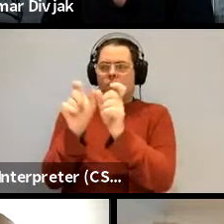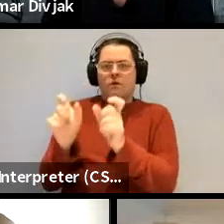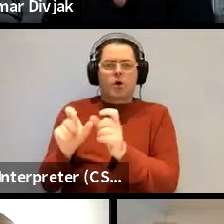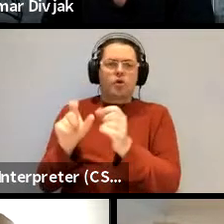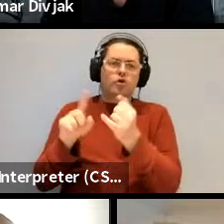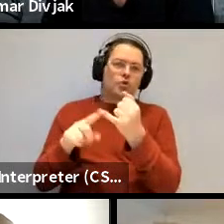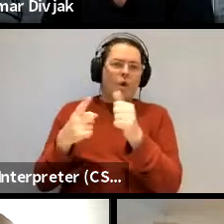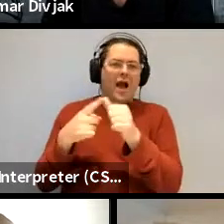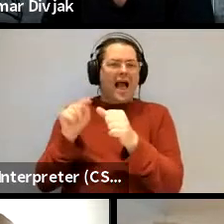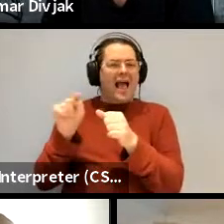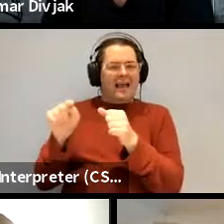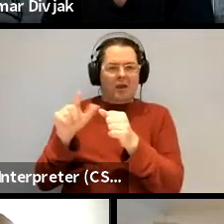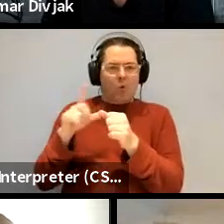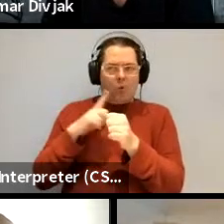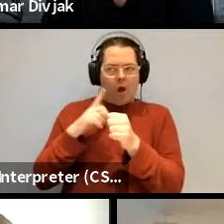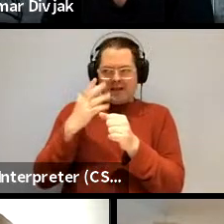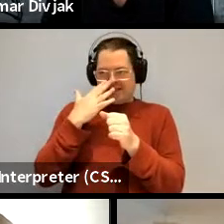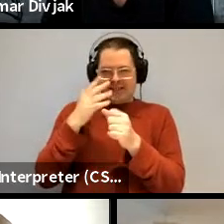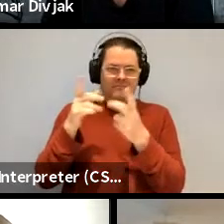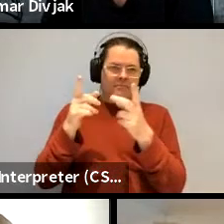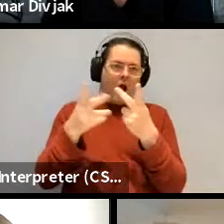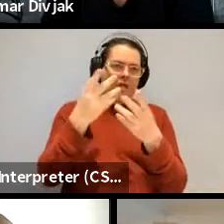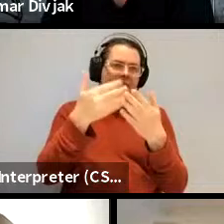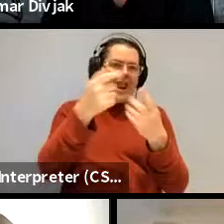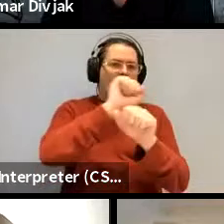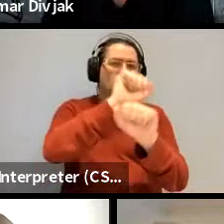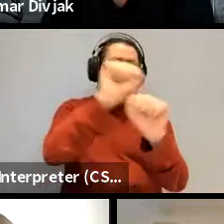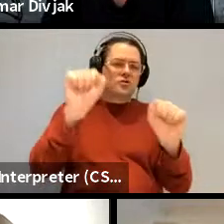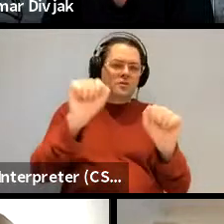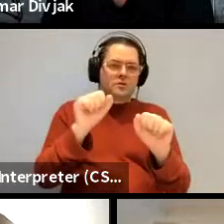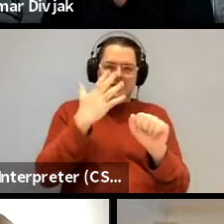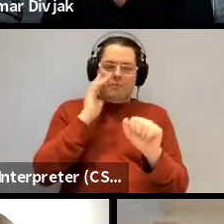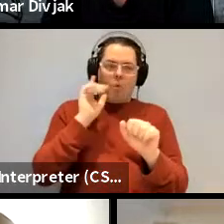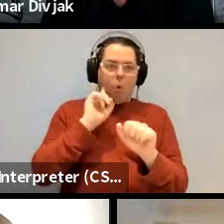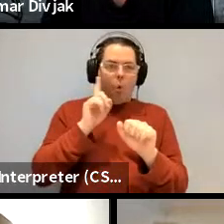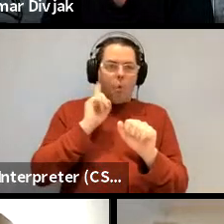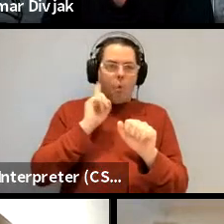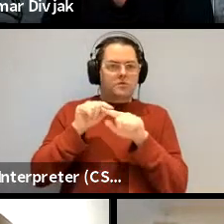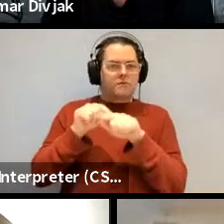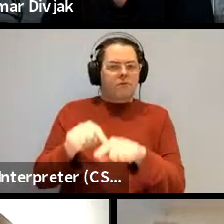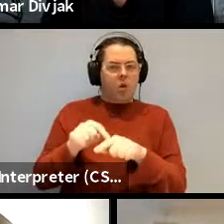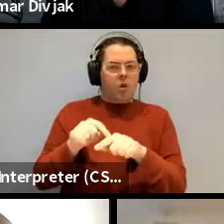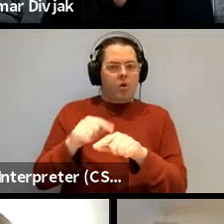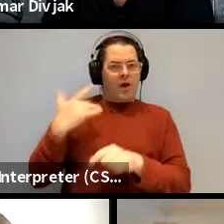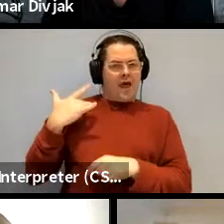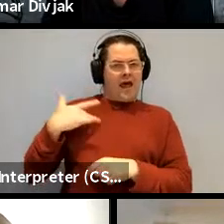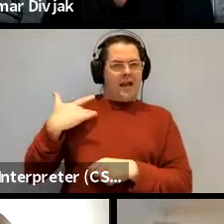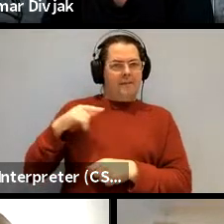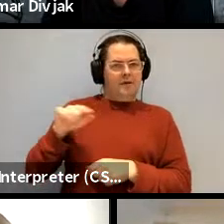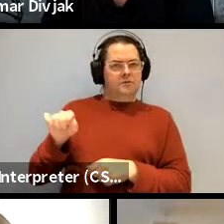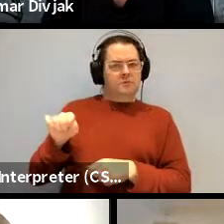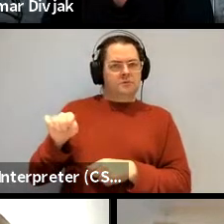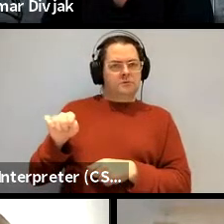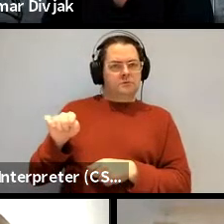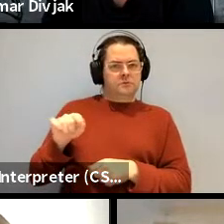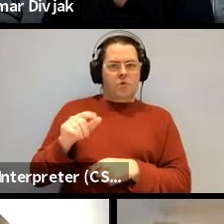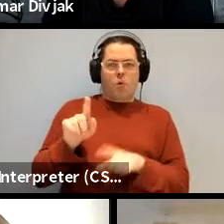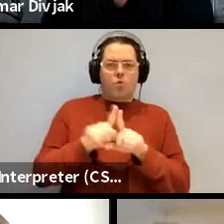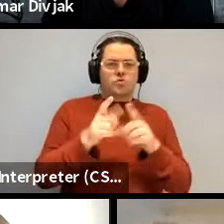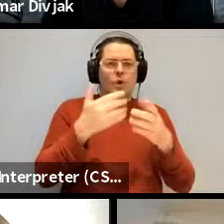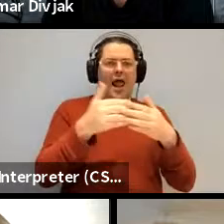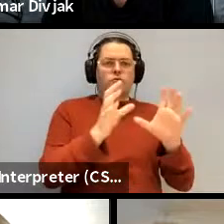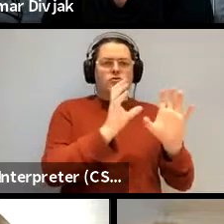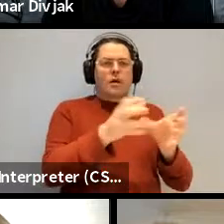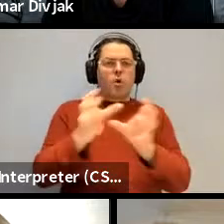what what the typology works out as it does when really you know what your what your